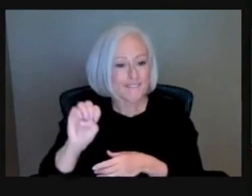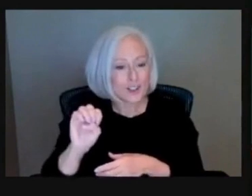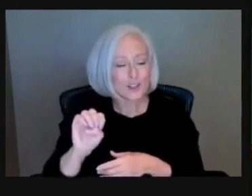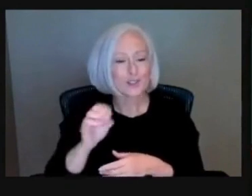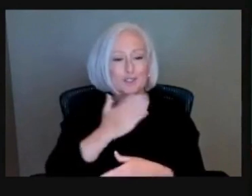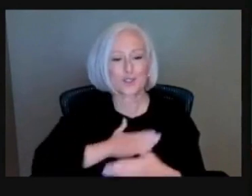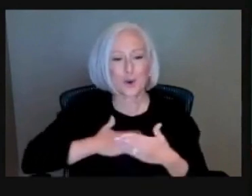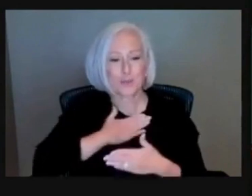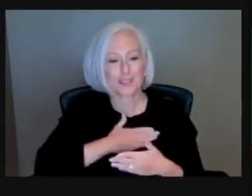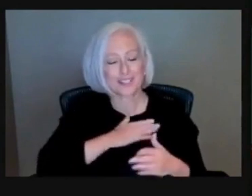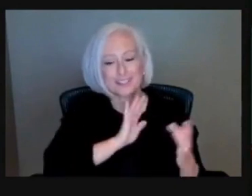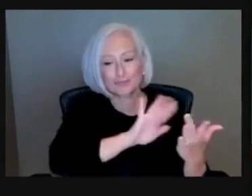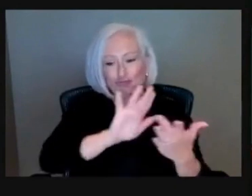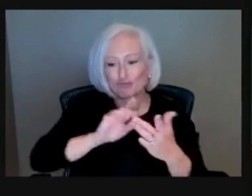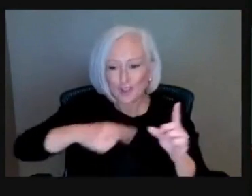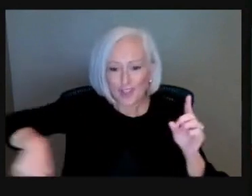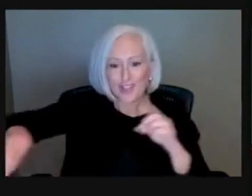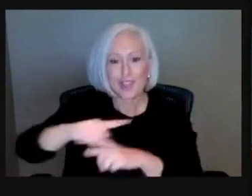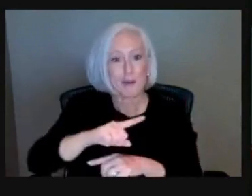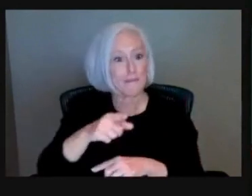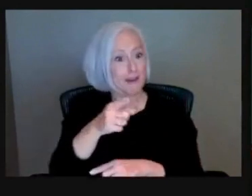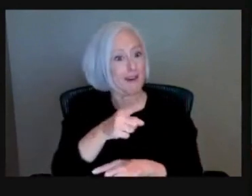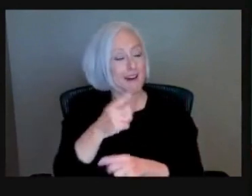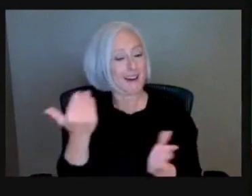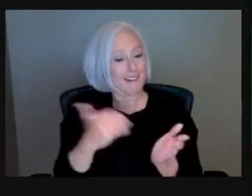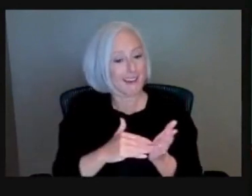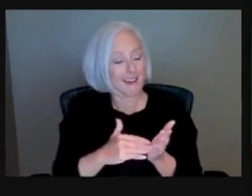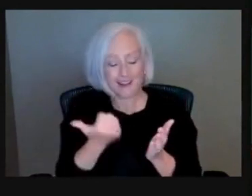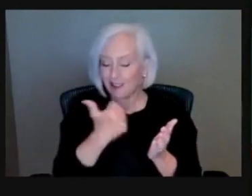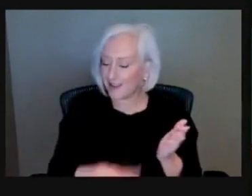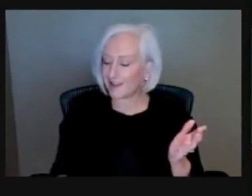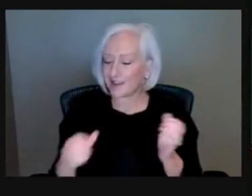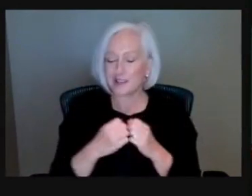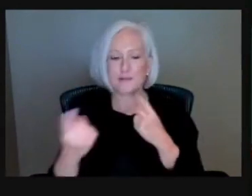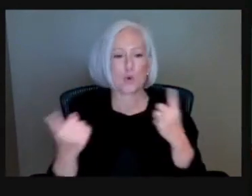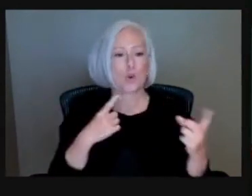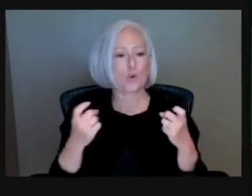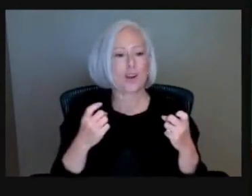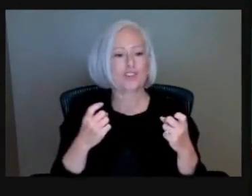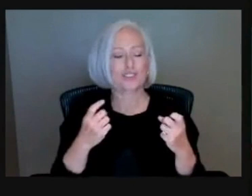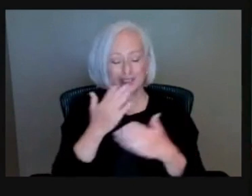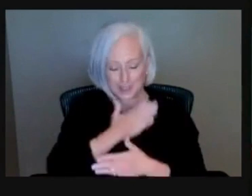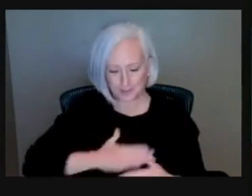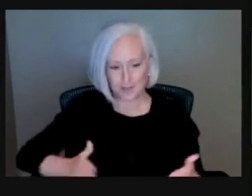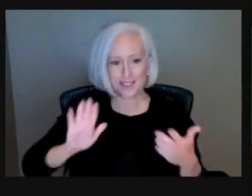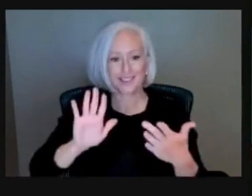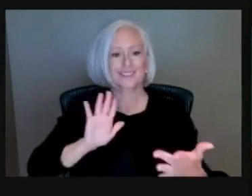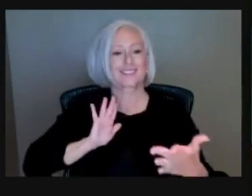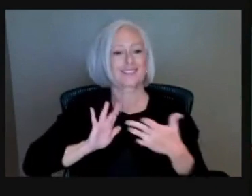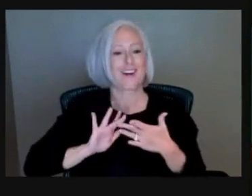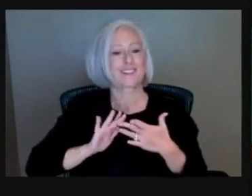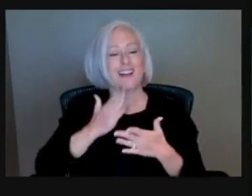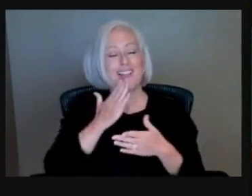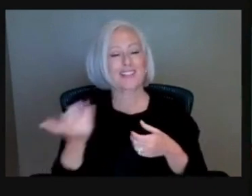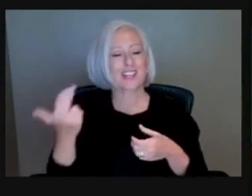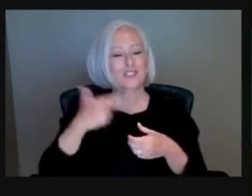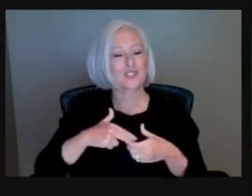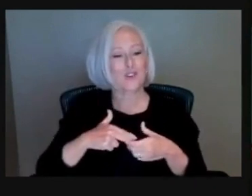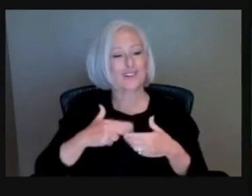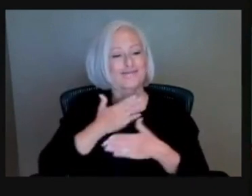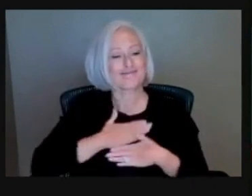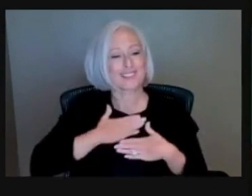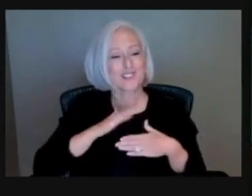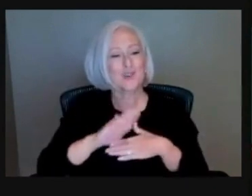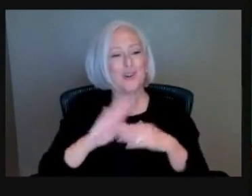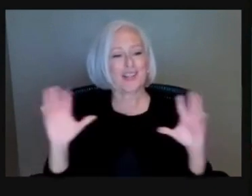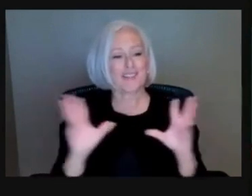And if you do have questions, shoot them my way. I'm here to help in any way that I can. Thank you again for joining us and enjoy the rest of the conference. next time.